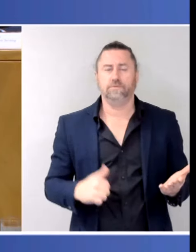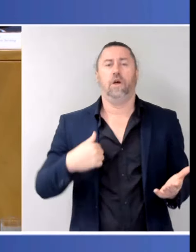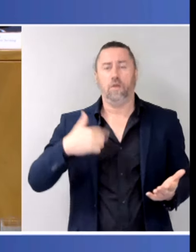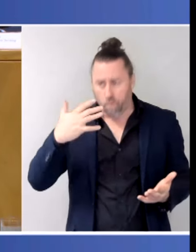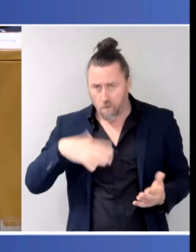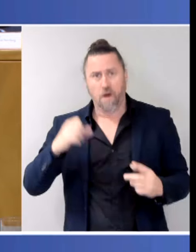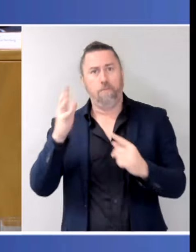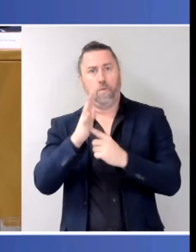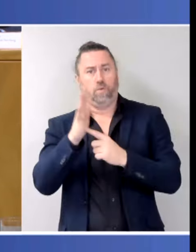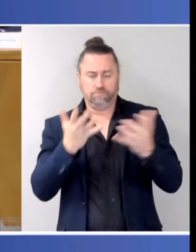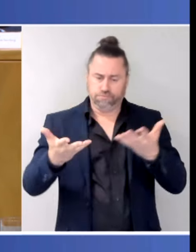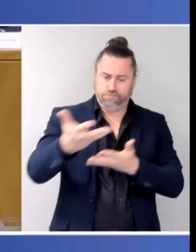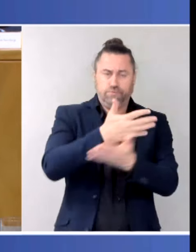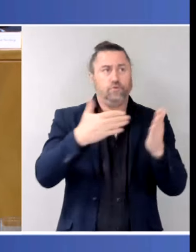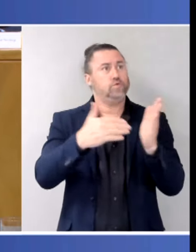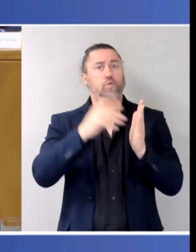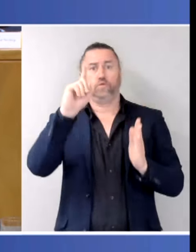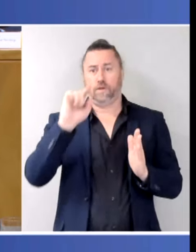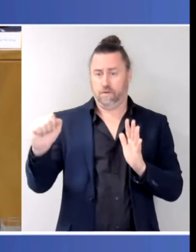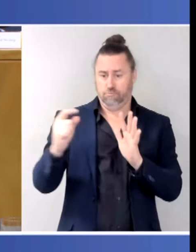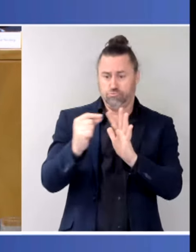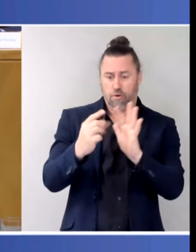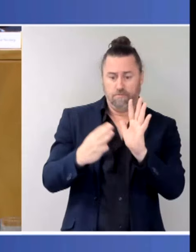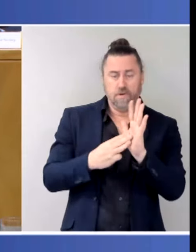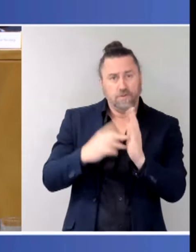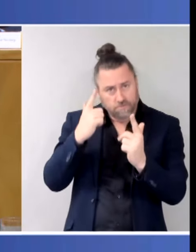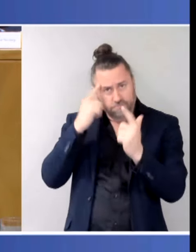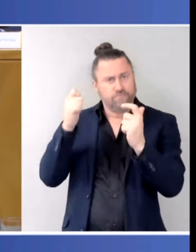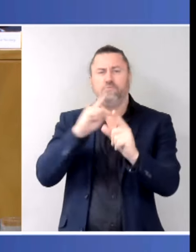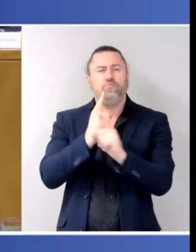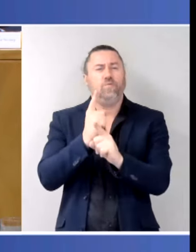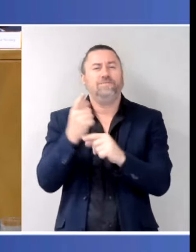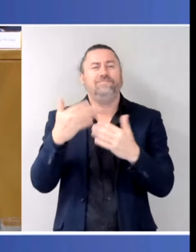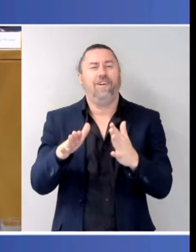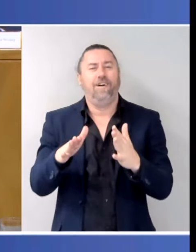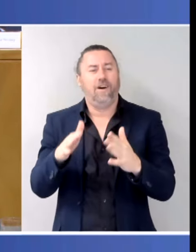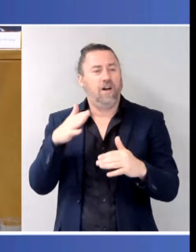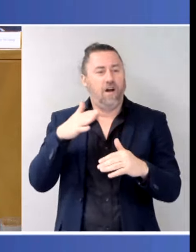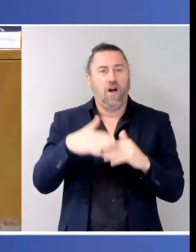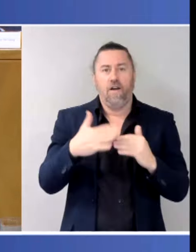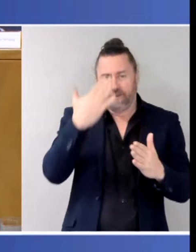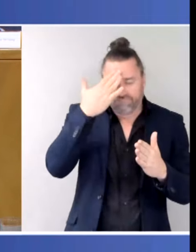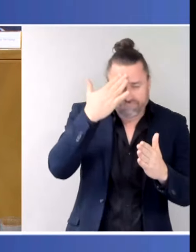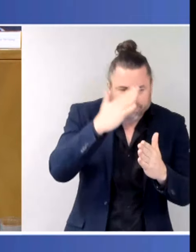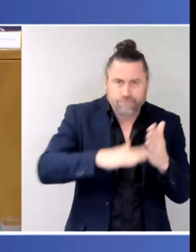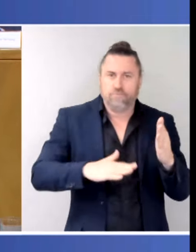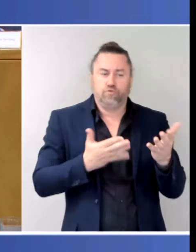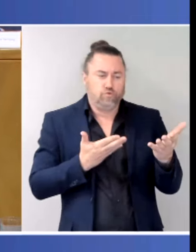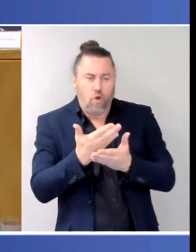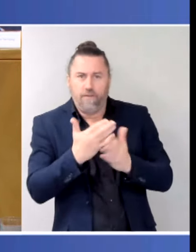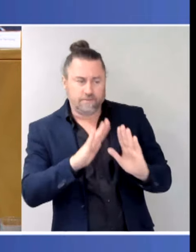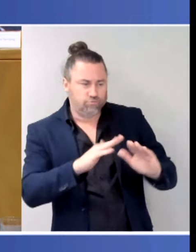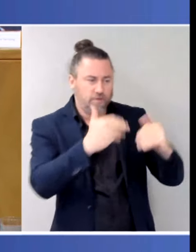initiatives that the Prime Minister has identified in his opening comments around the specialist services for women, the support for children, particularly